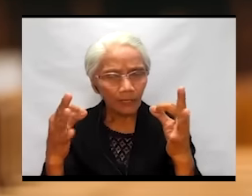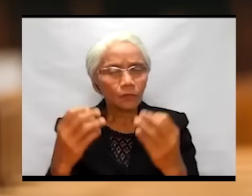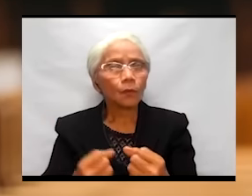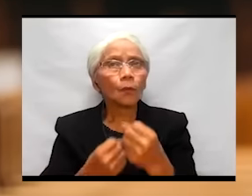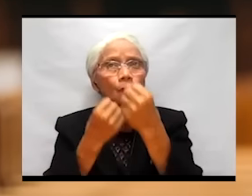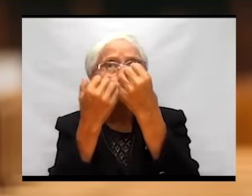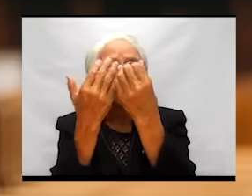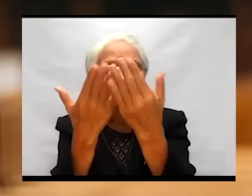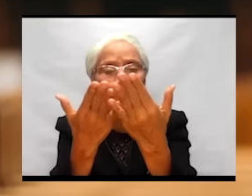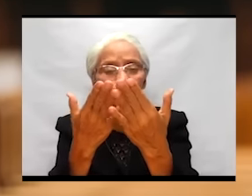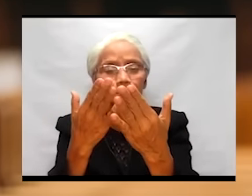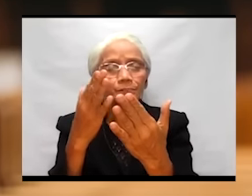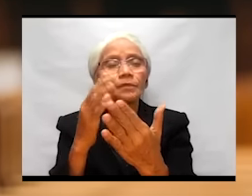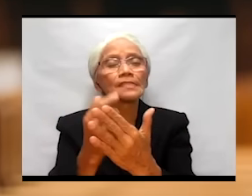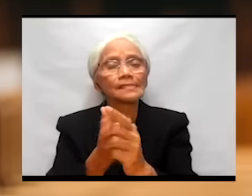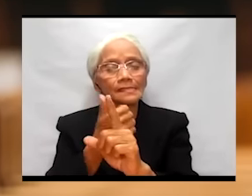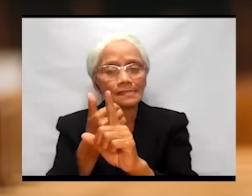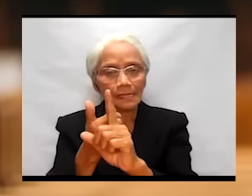oneself